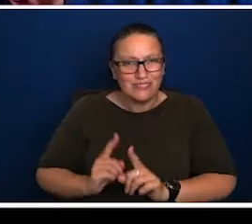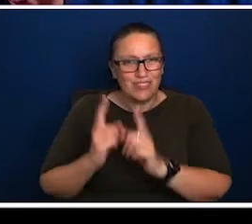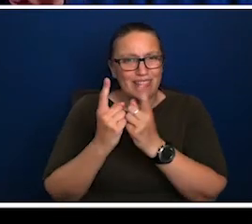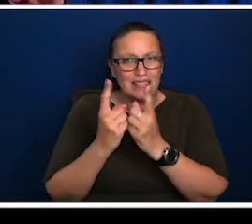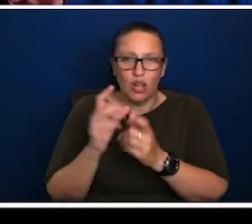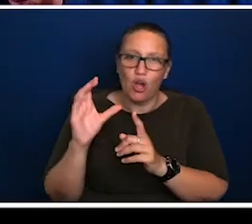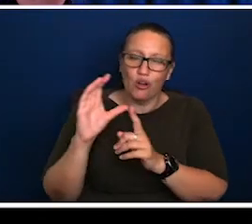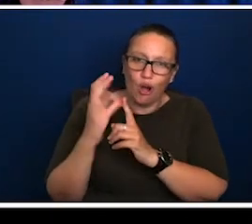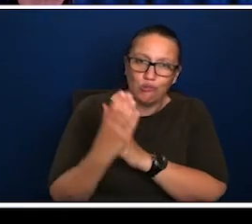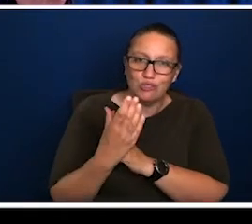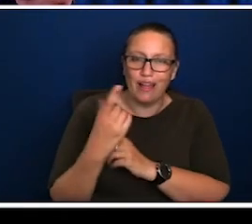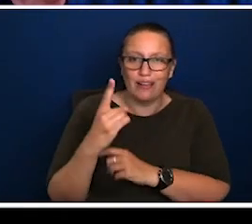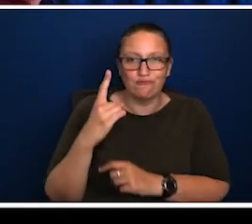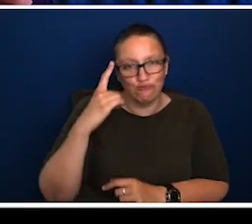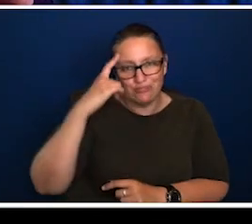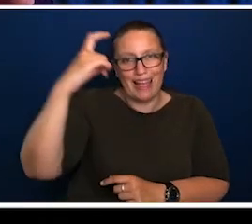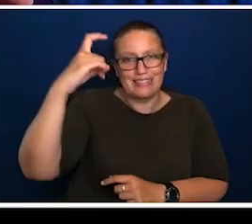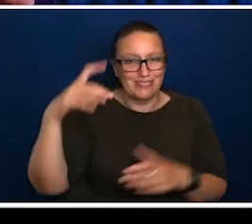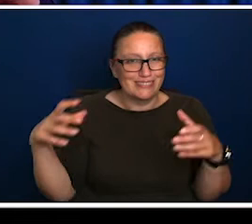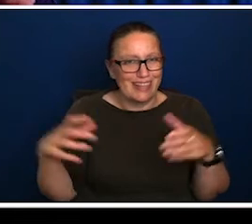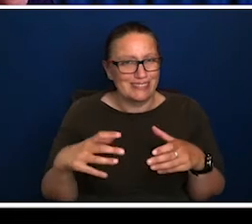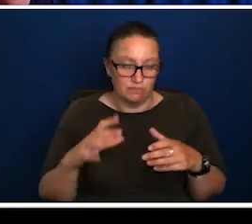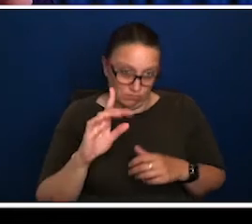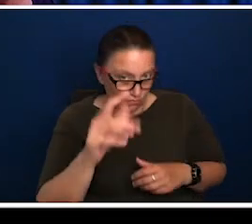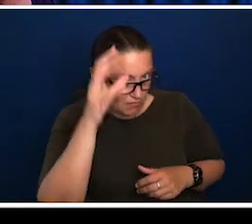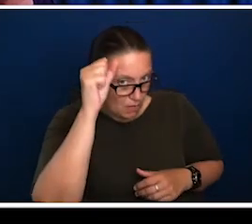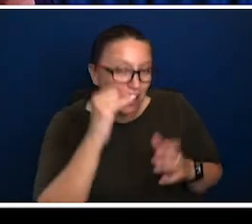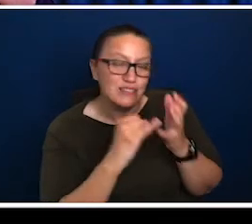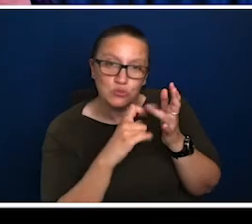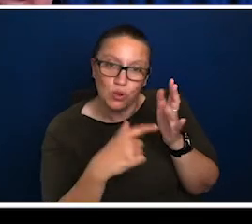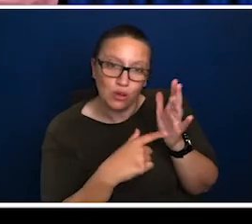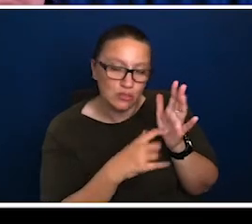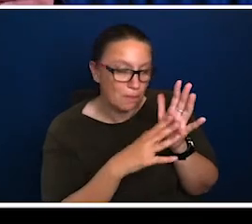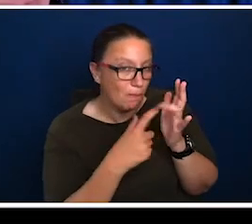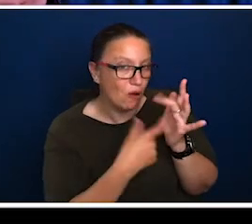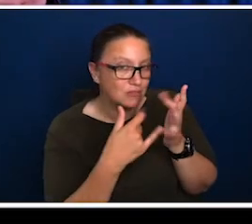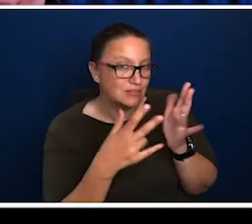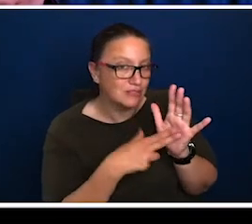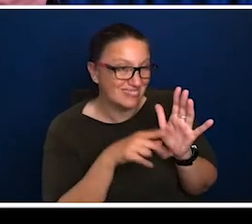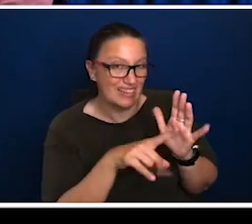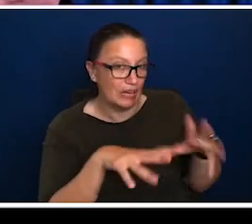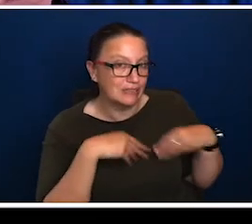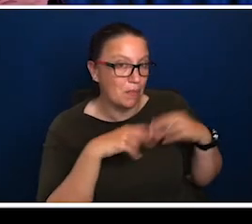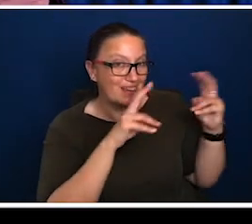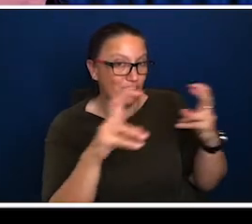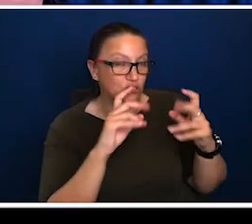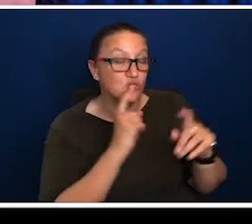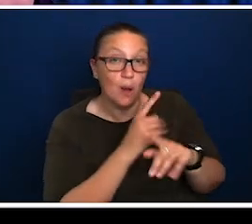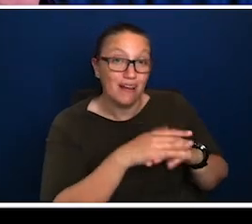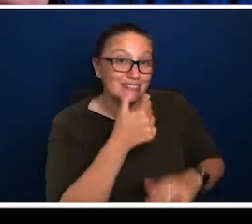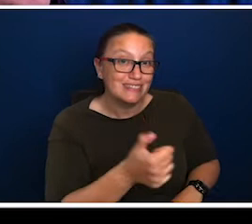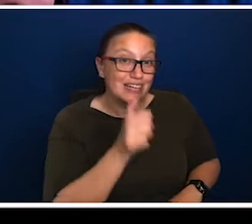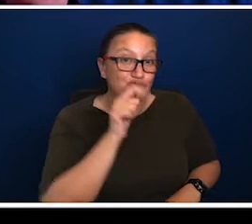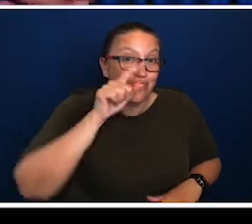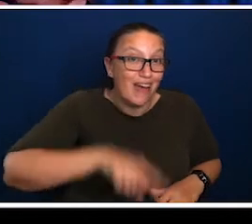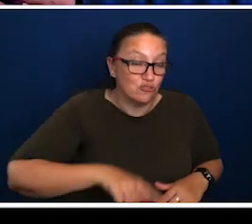the components, the cultural and creative center, uh, sector, and Scott Morrison accepts this definition, by the way, because in June, when he was referring